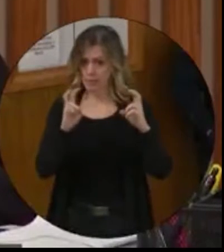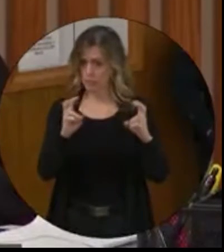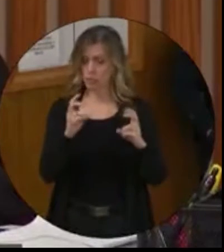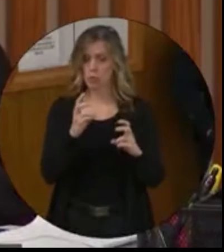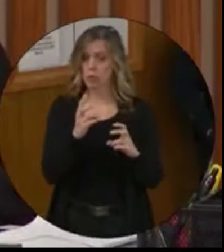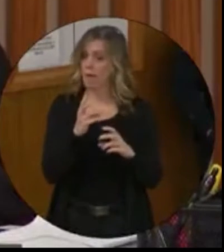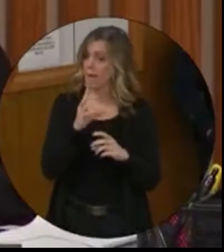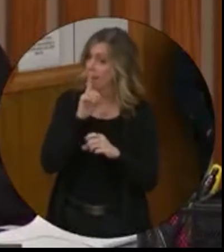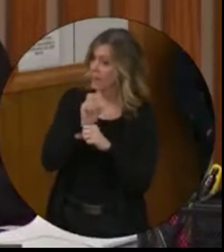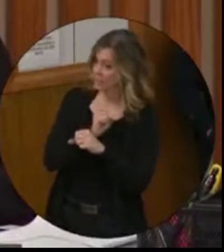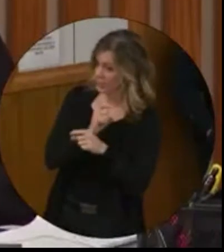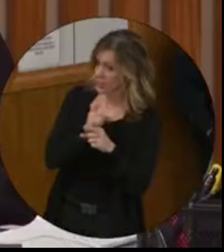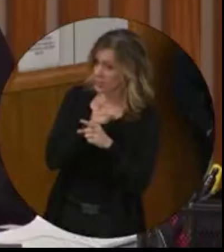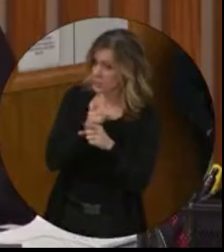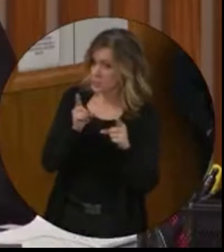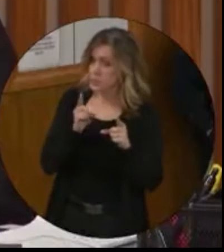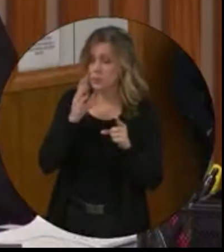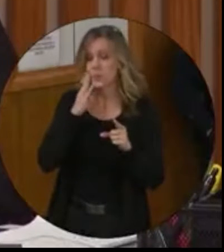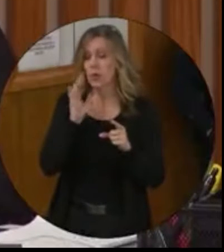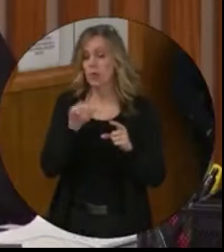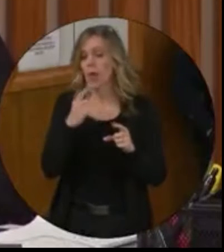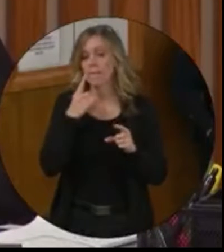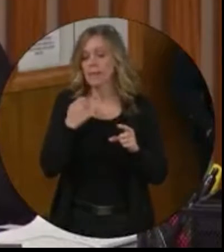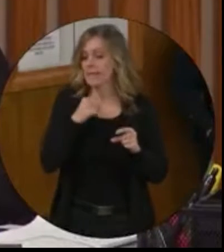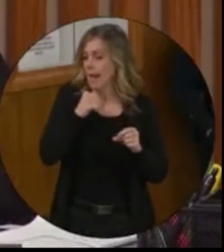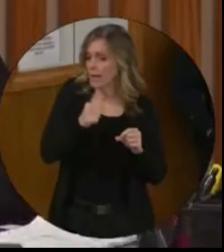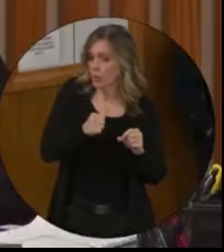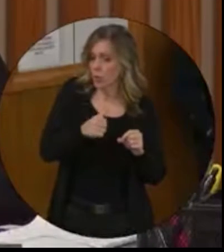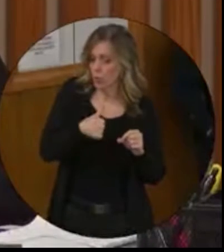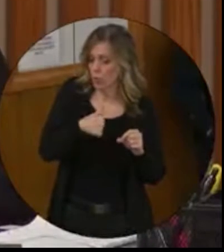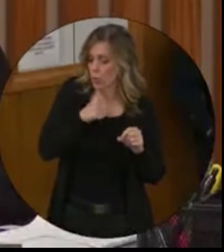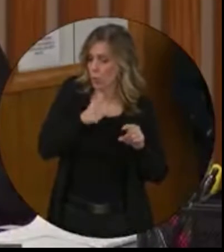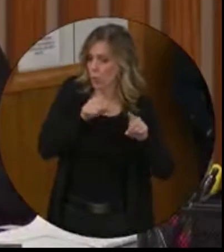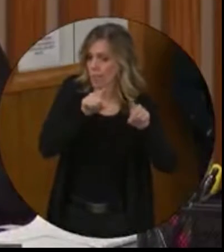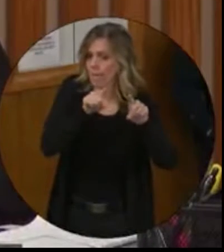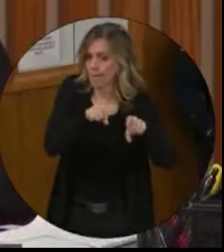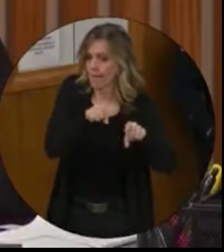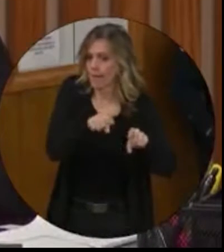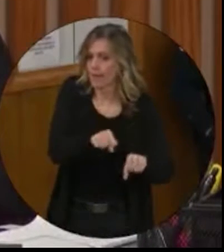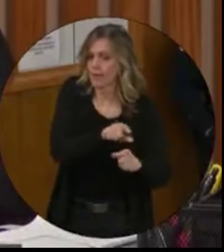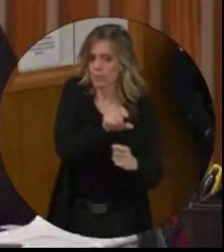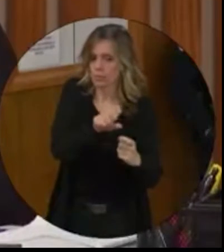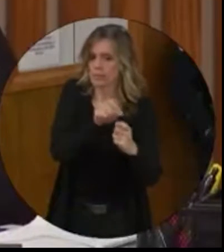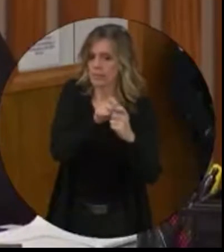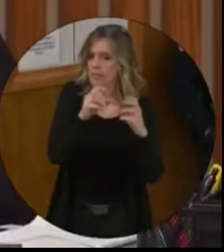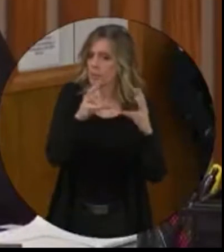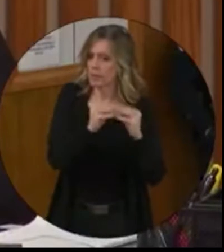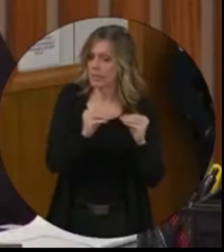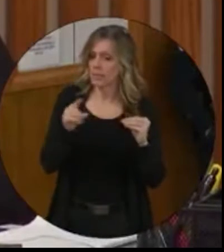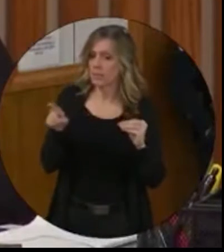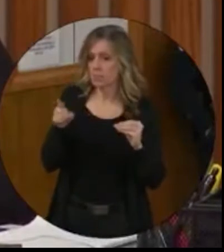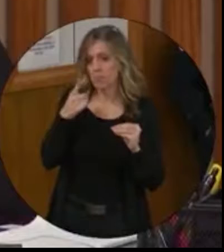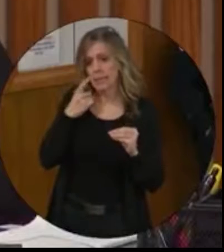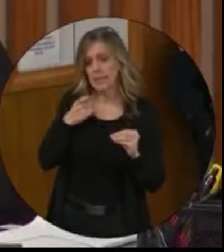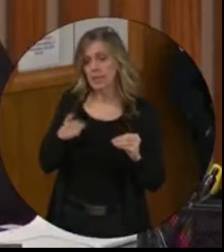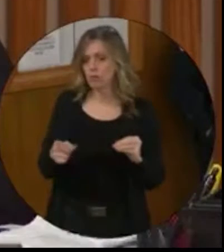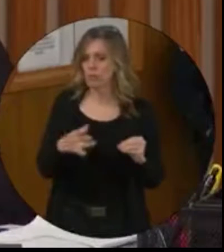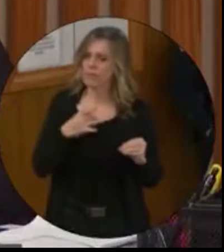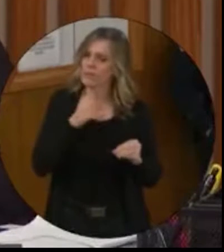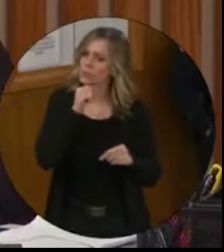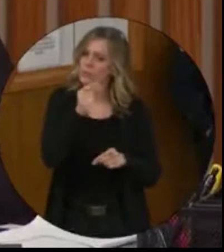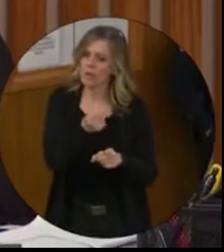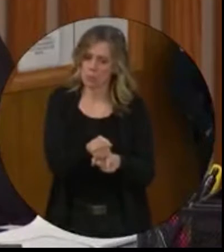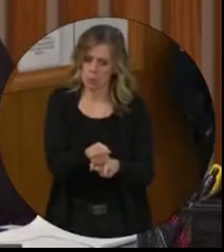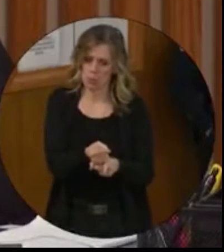because I don't attend specific meetings because she felt that it was inappropriate. So I feel that